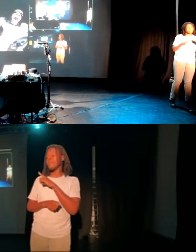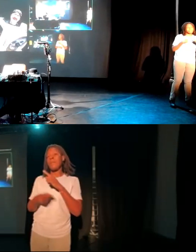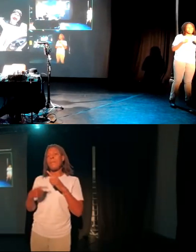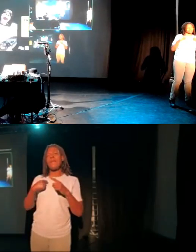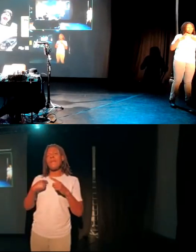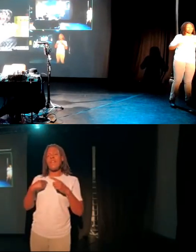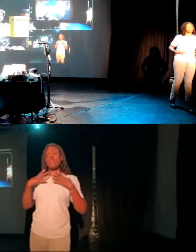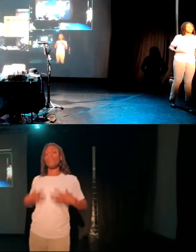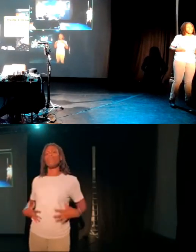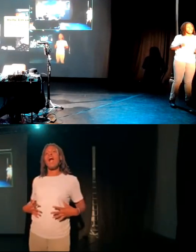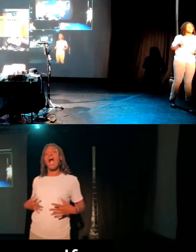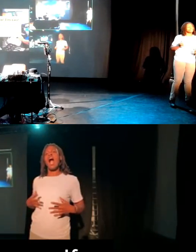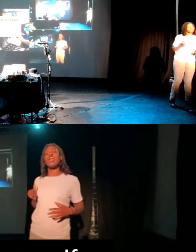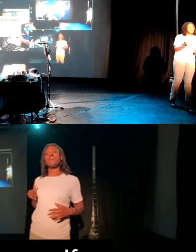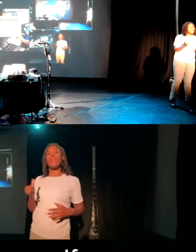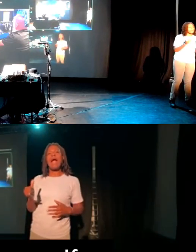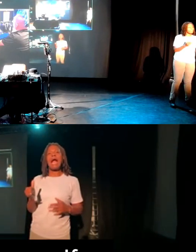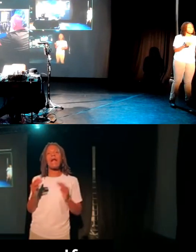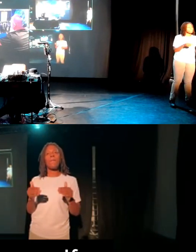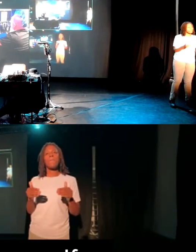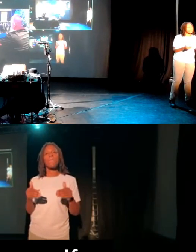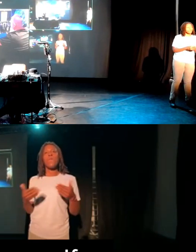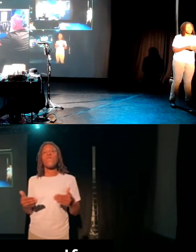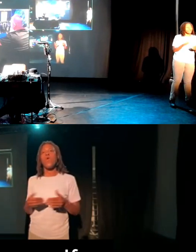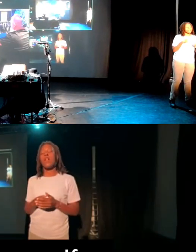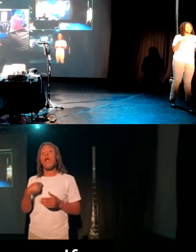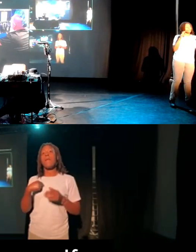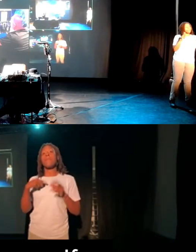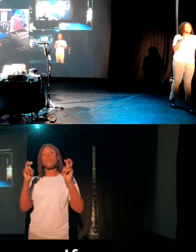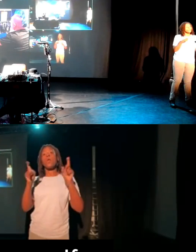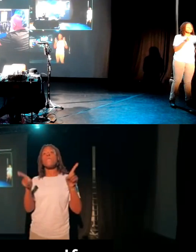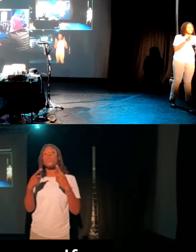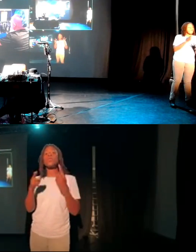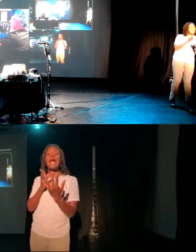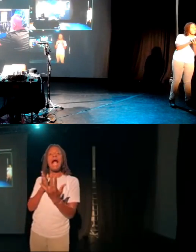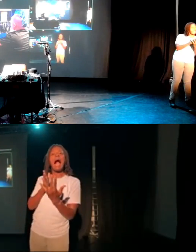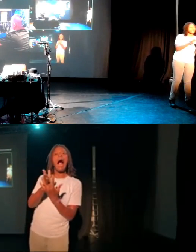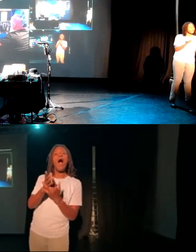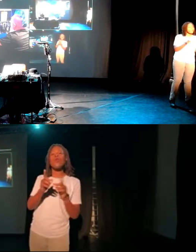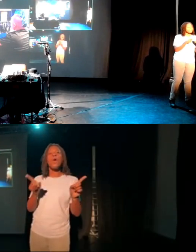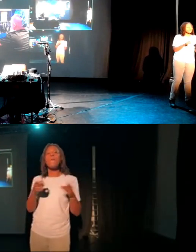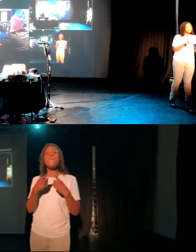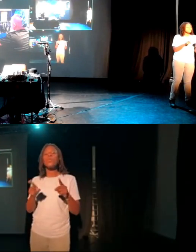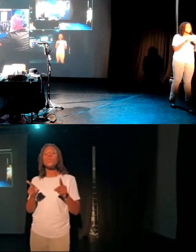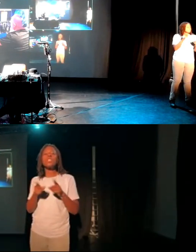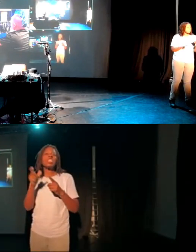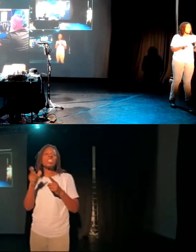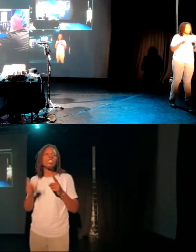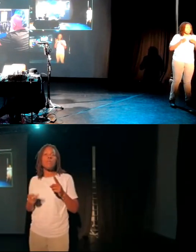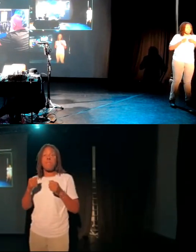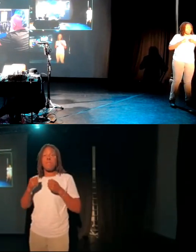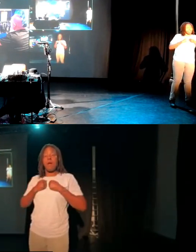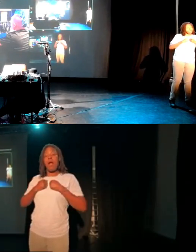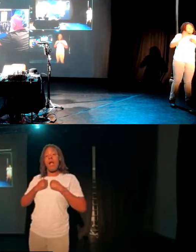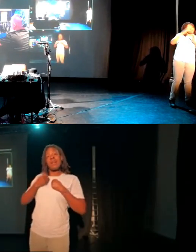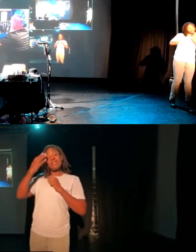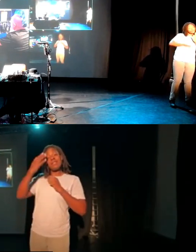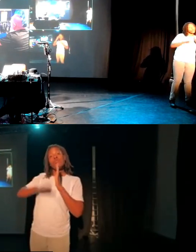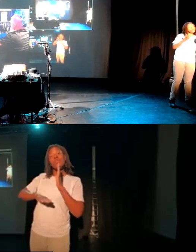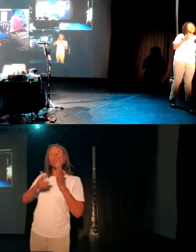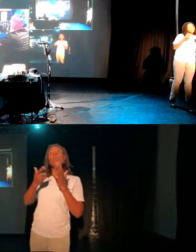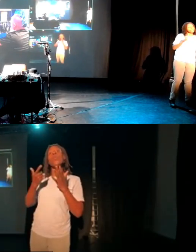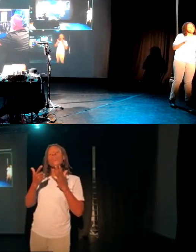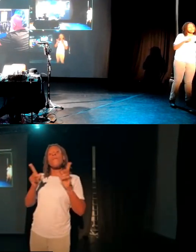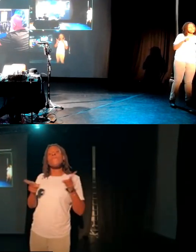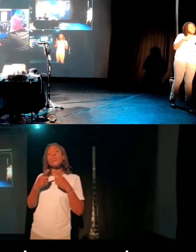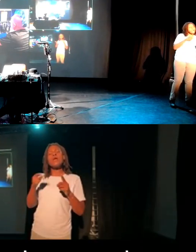quickly from that. I'm a music hacker. I don't consider myself a musician. My entire history with music has been around hacking the